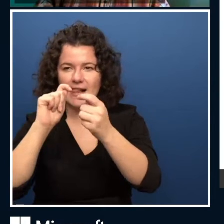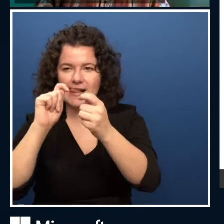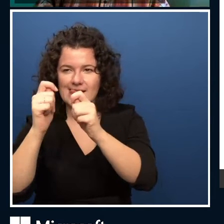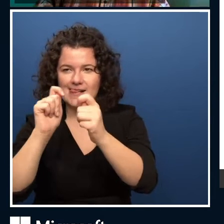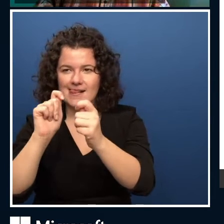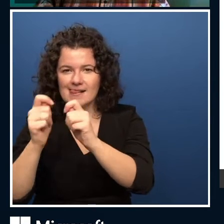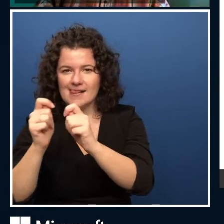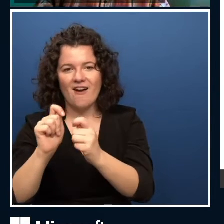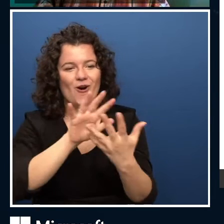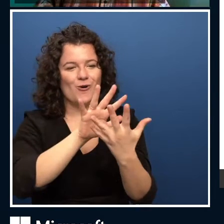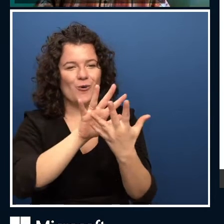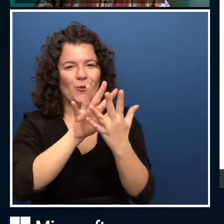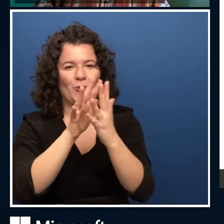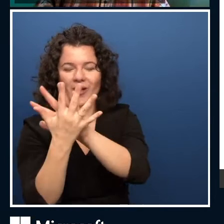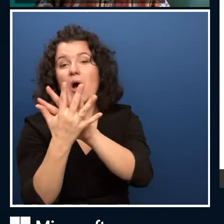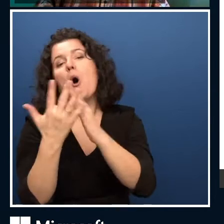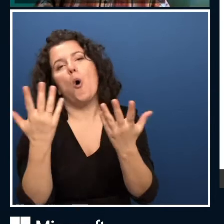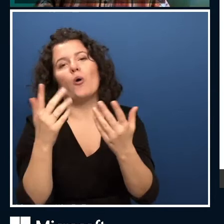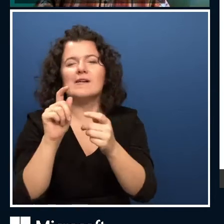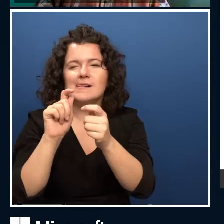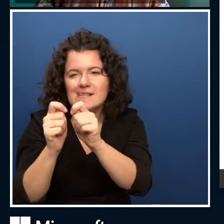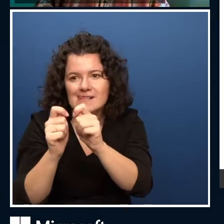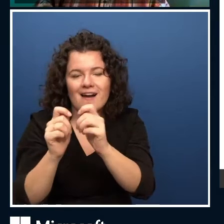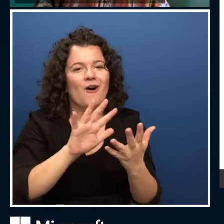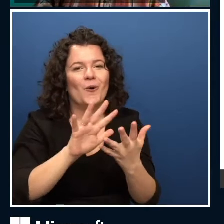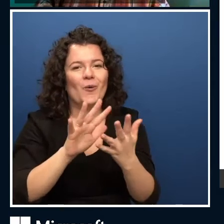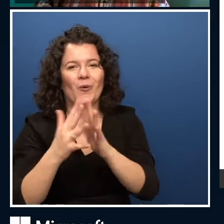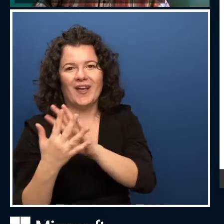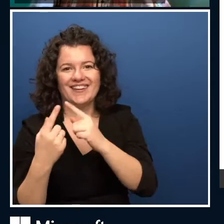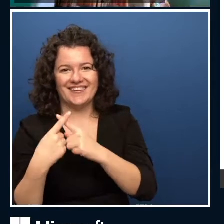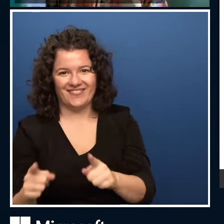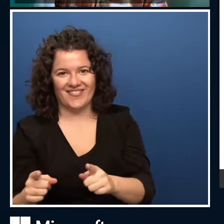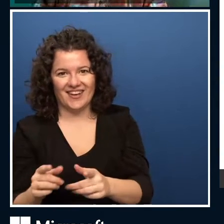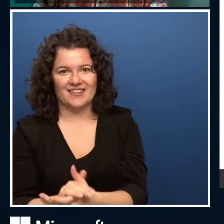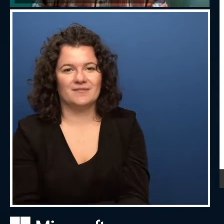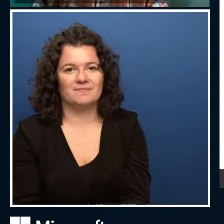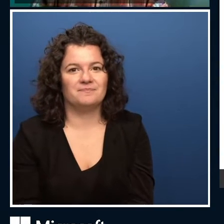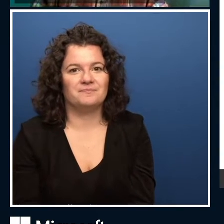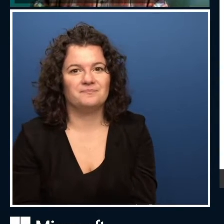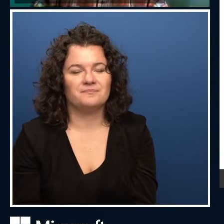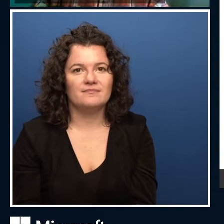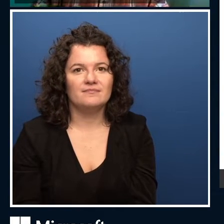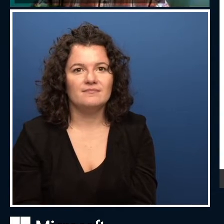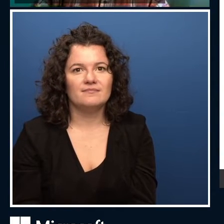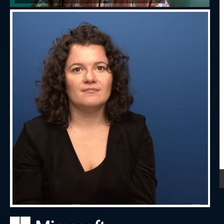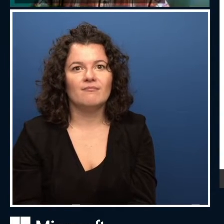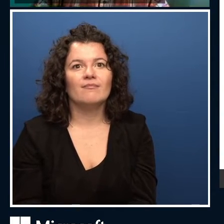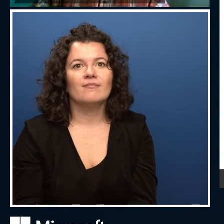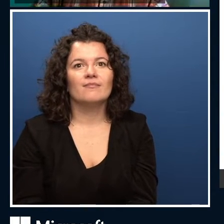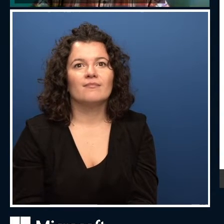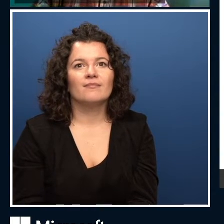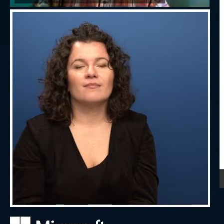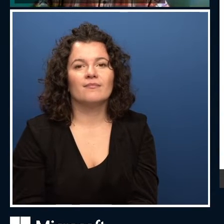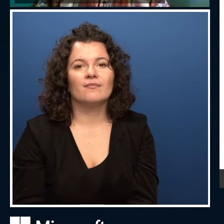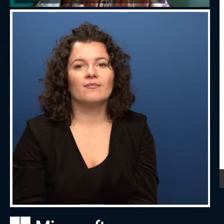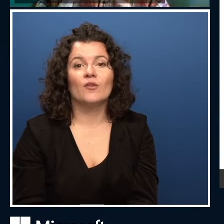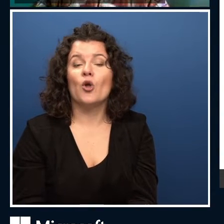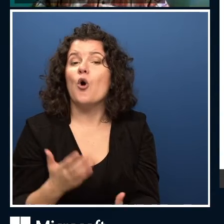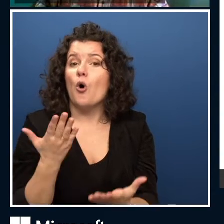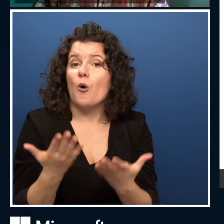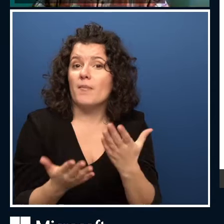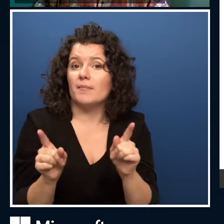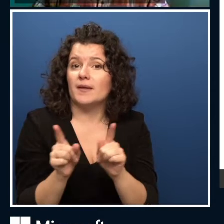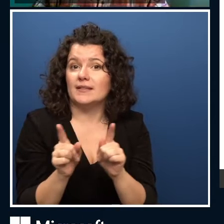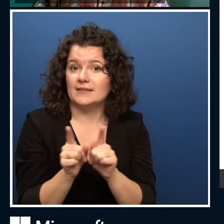a binder, click here, and it would launch in a few minutes at Jupyter notebook. Or even better, you can open this repository